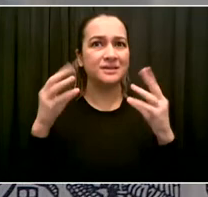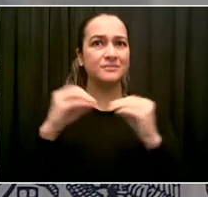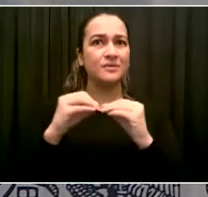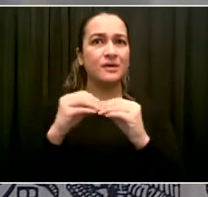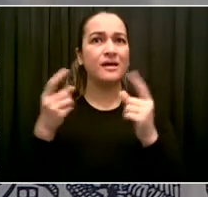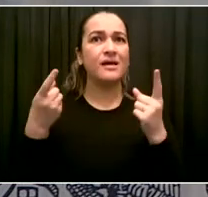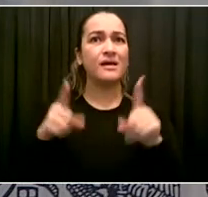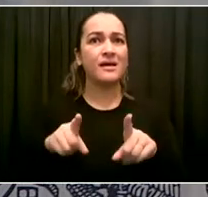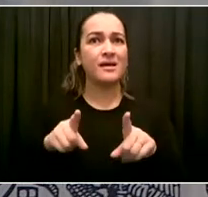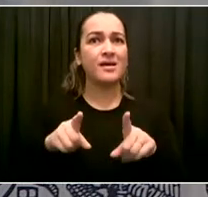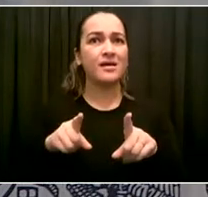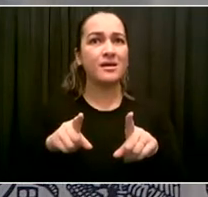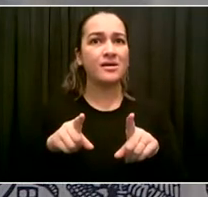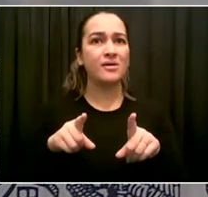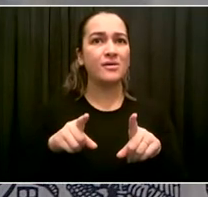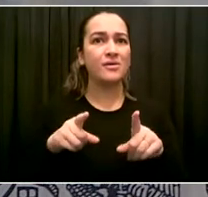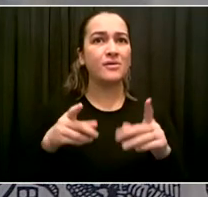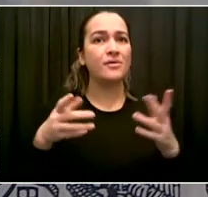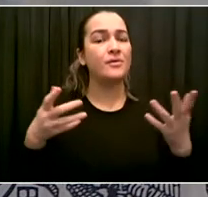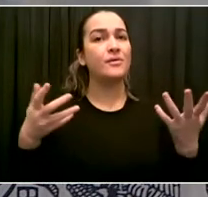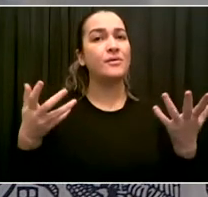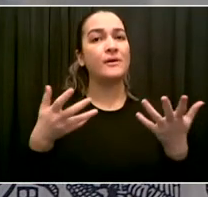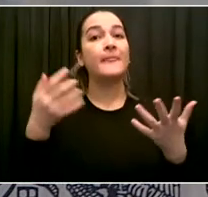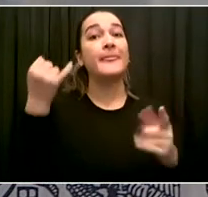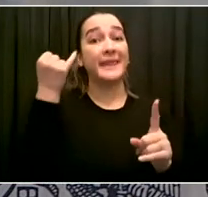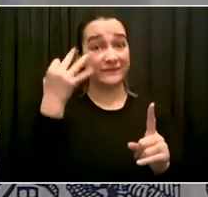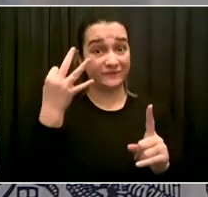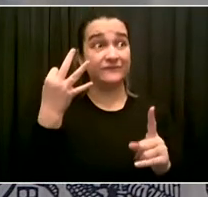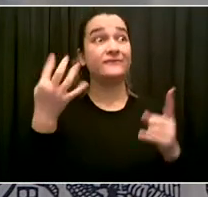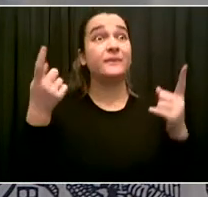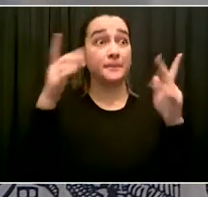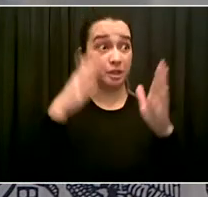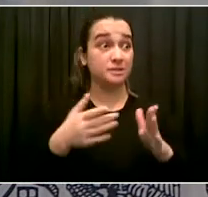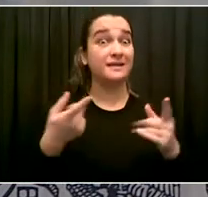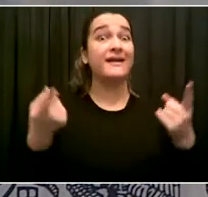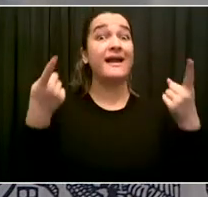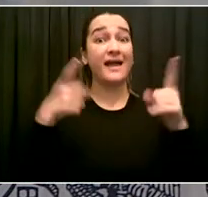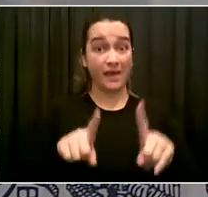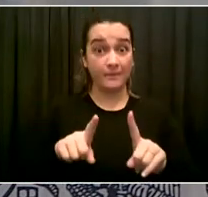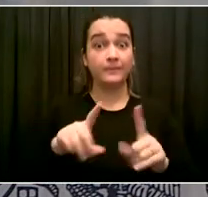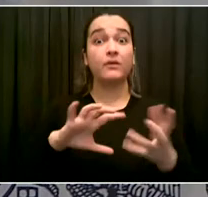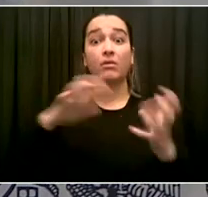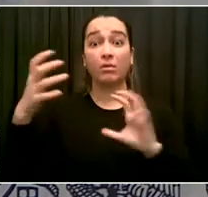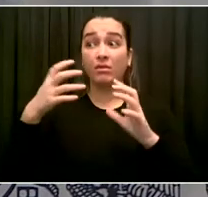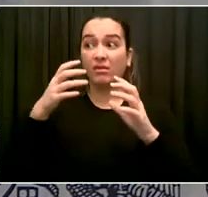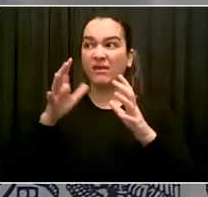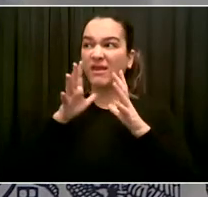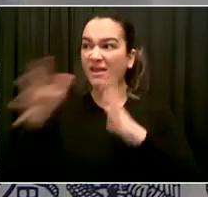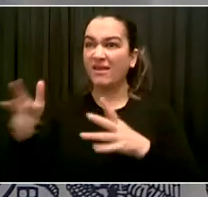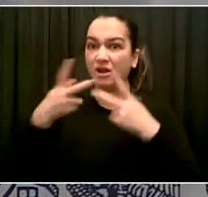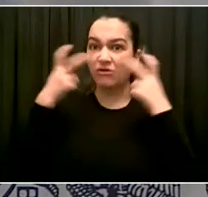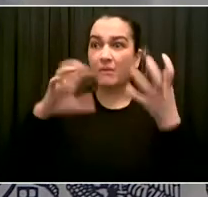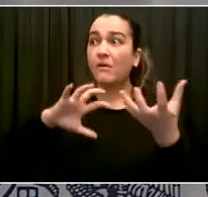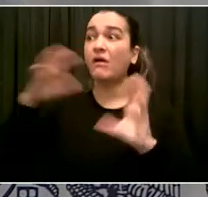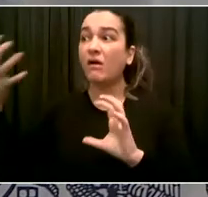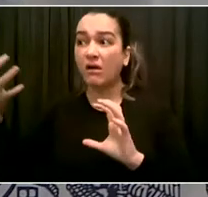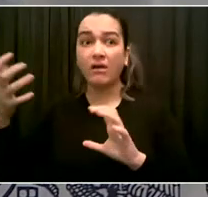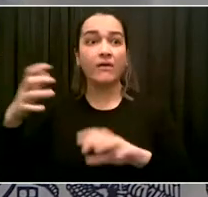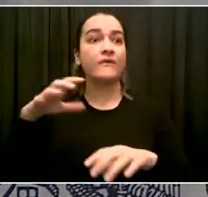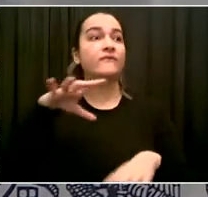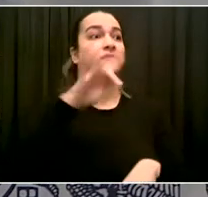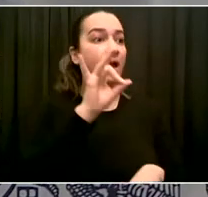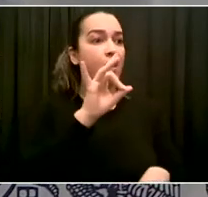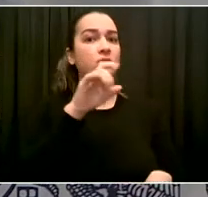you know, for multiple reasons that these attacks are not being taken as seriously. I know Commissioner Shea this morning spoke a little bit about how